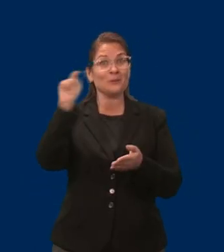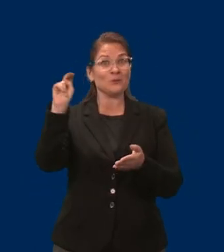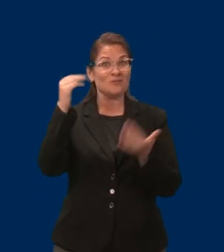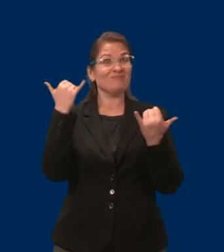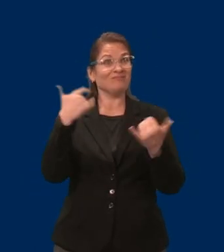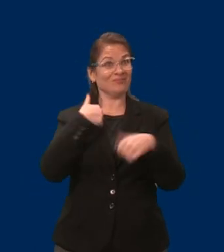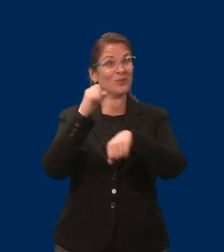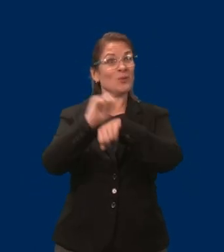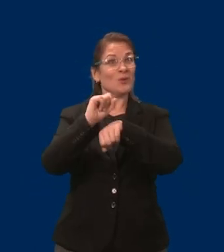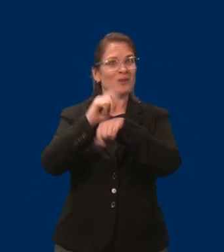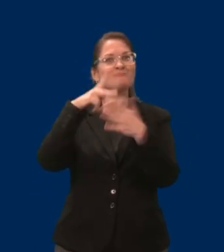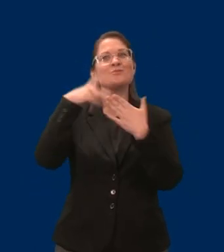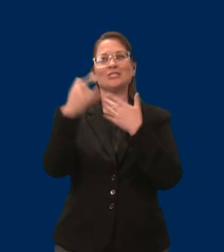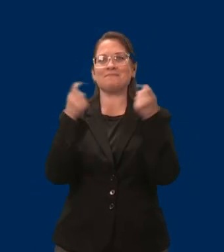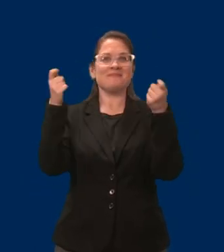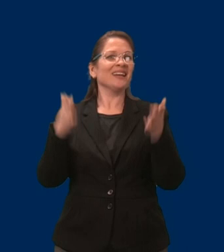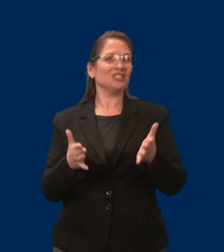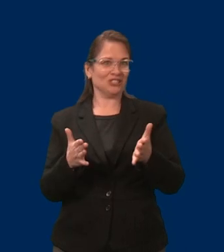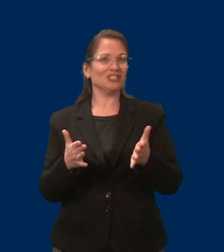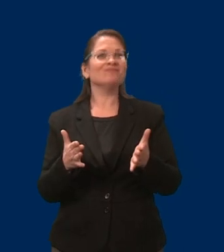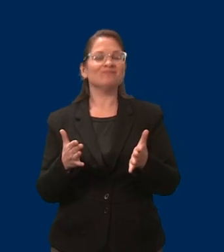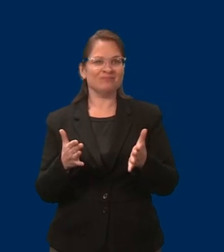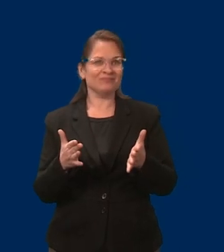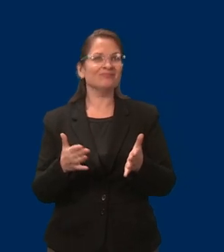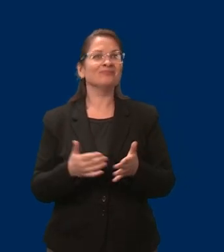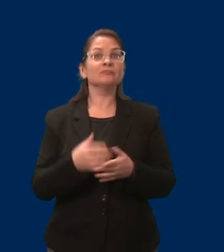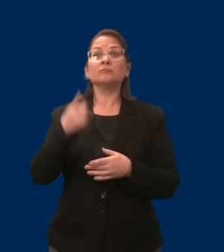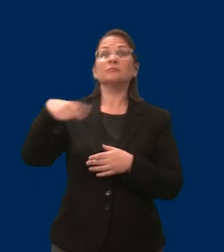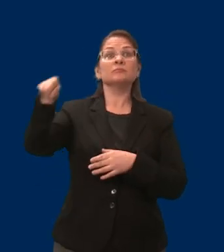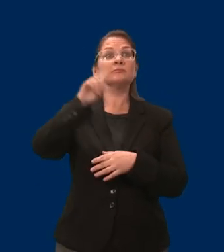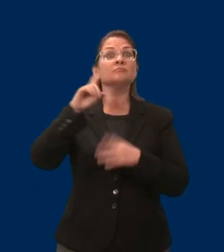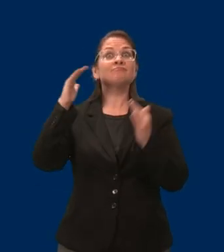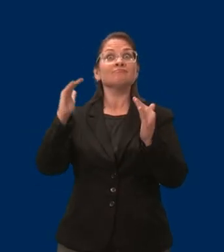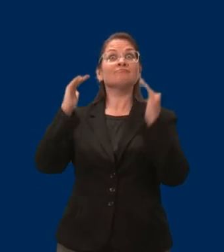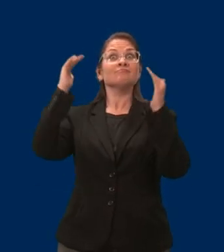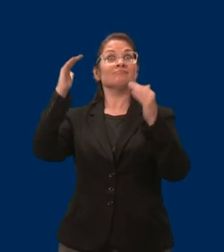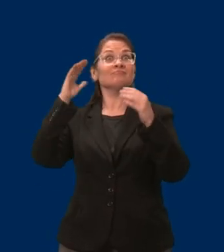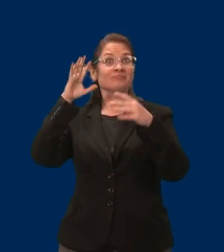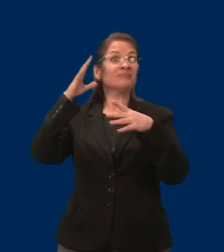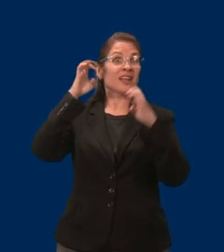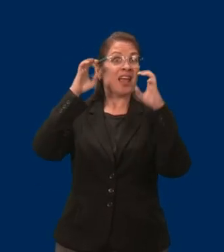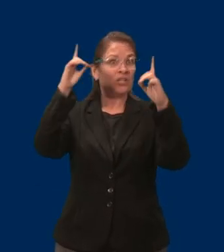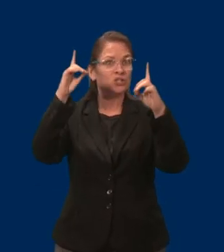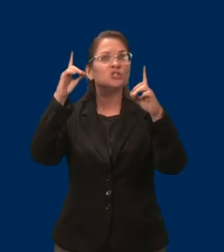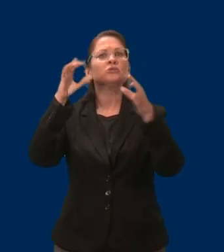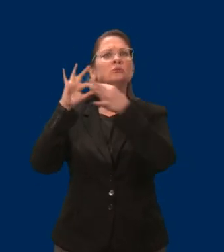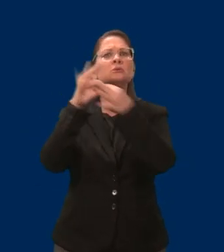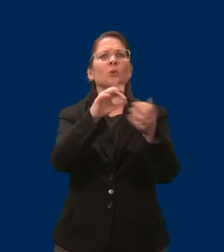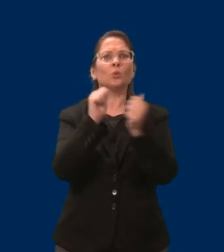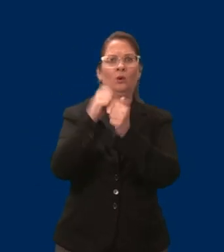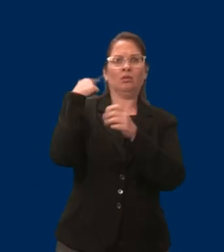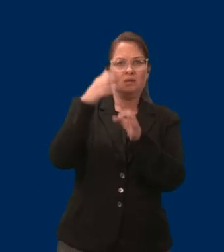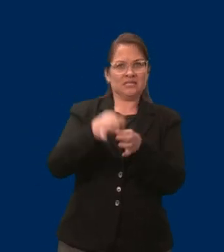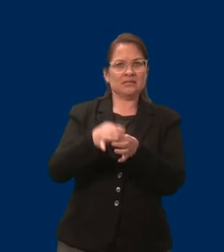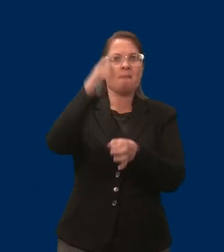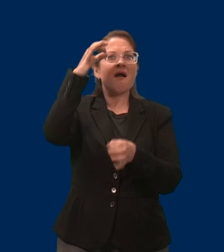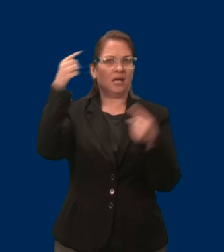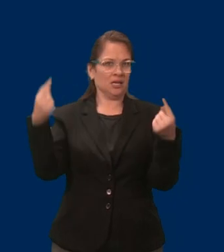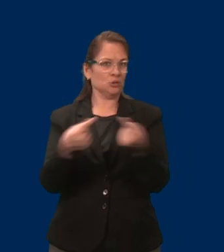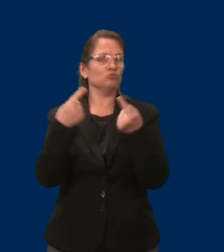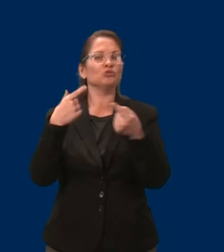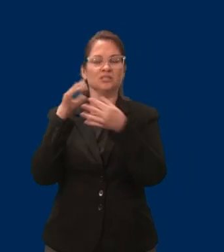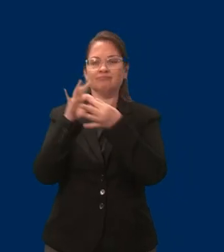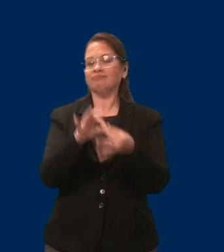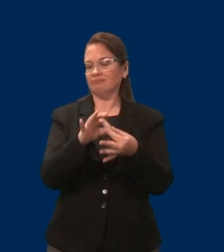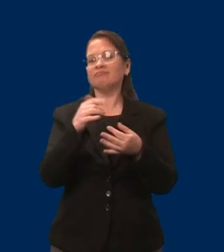helping advance spinal cord injury research, and I am working and starting my own company. We're